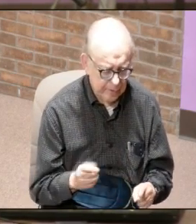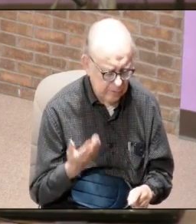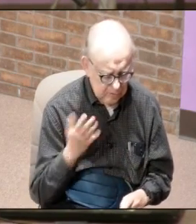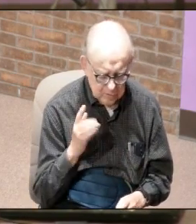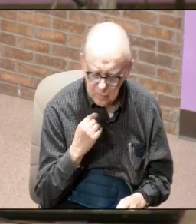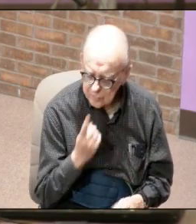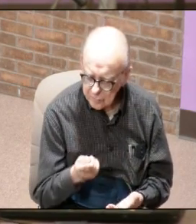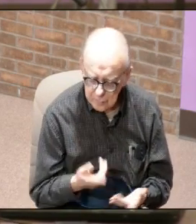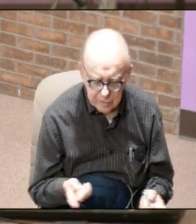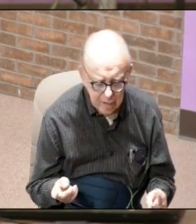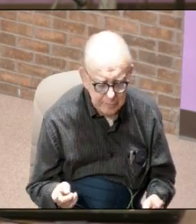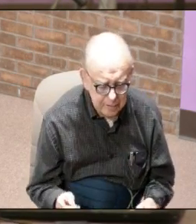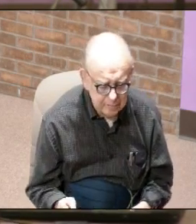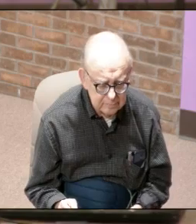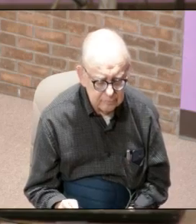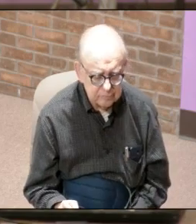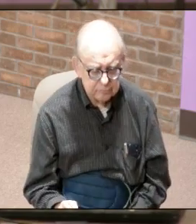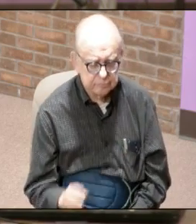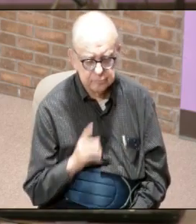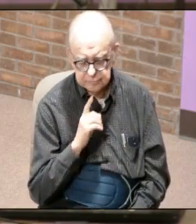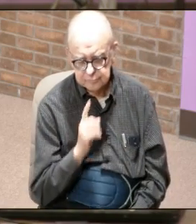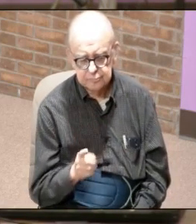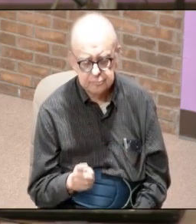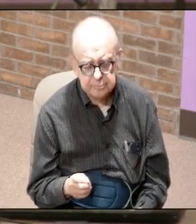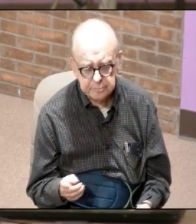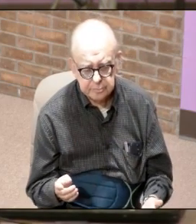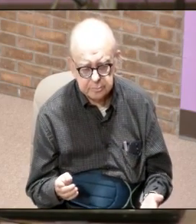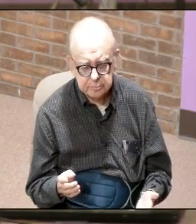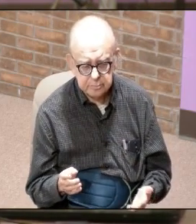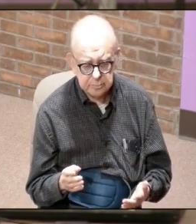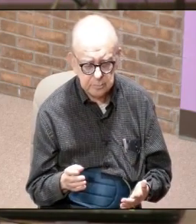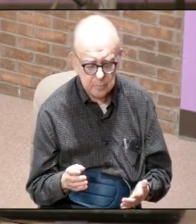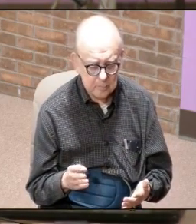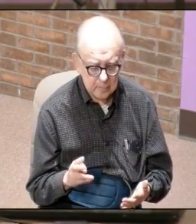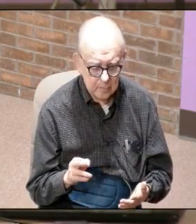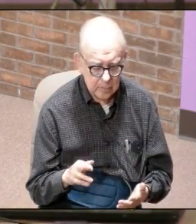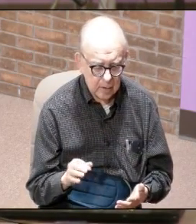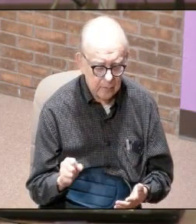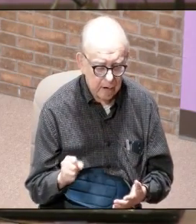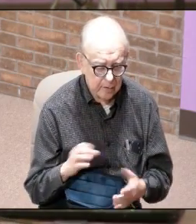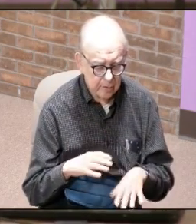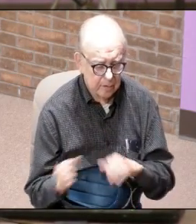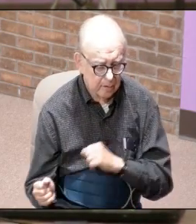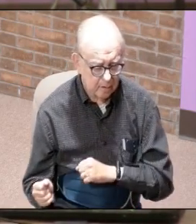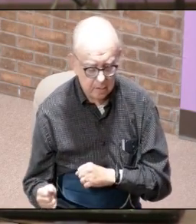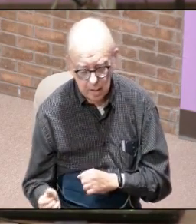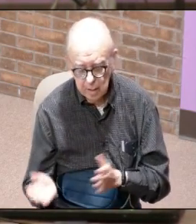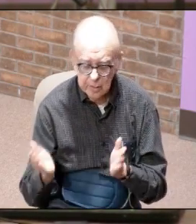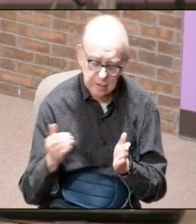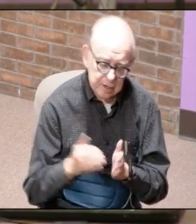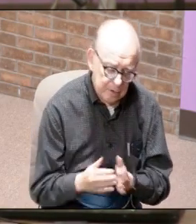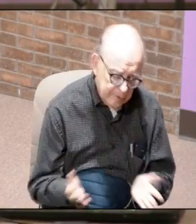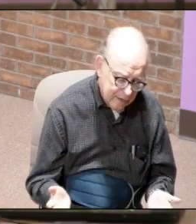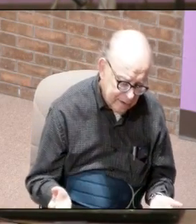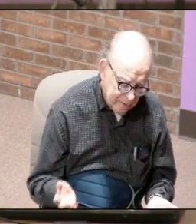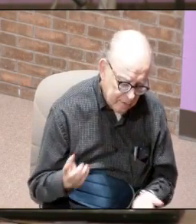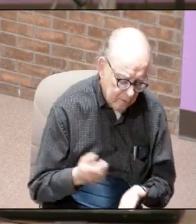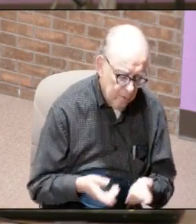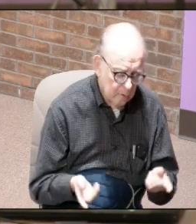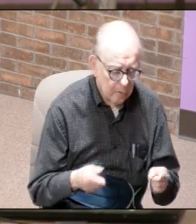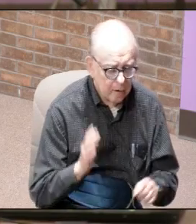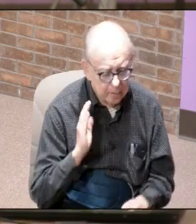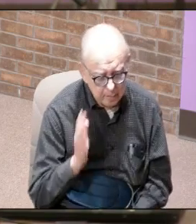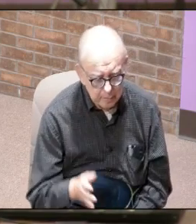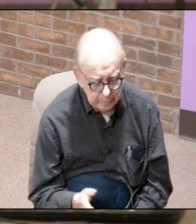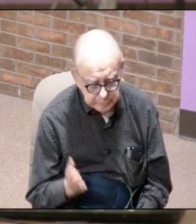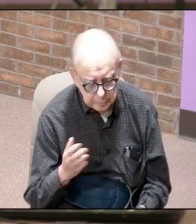everything that's going on right now is is this virus going away is it coming back up what's going to happen